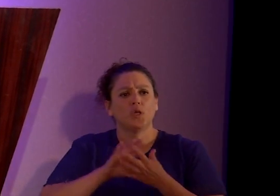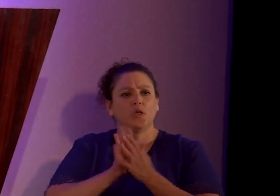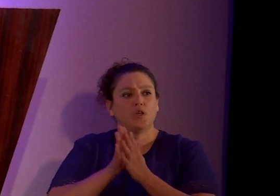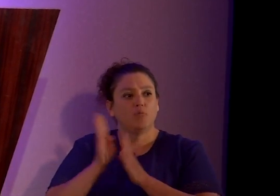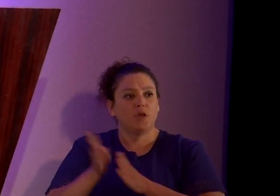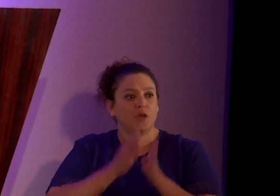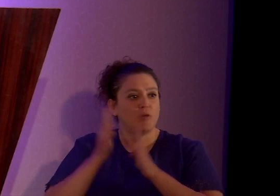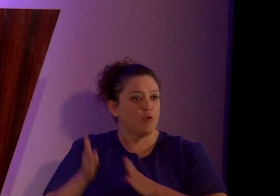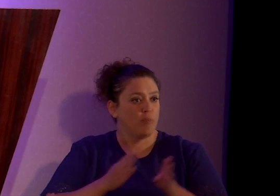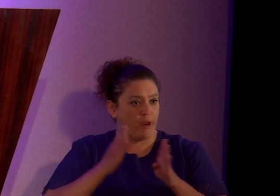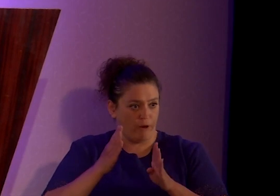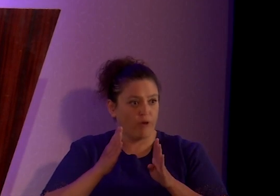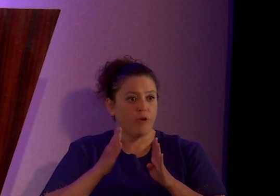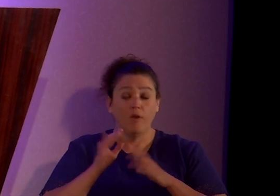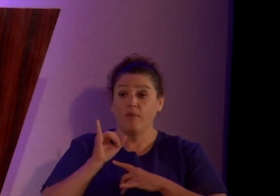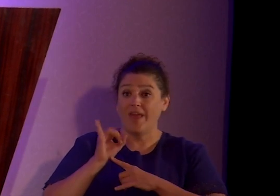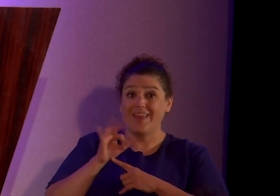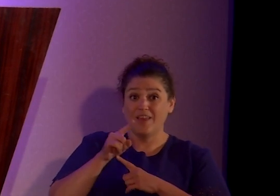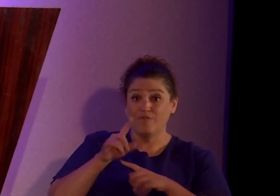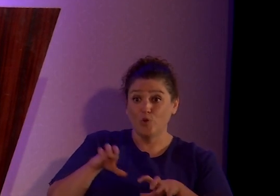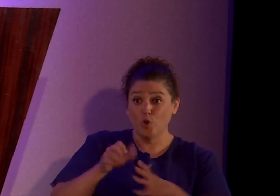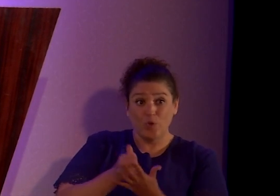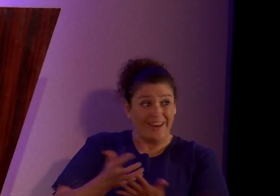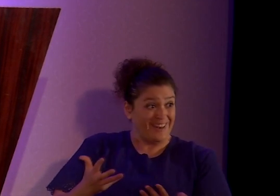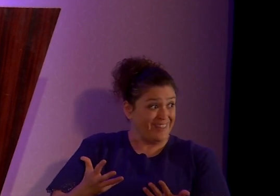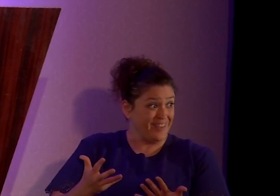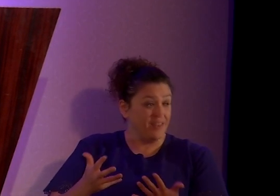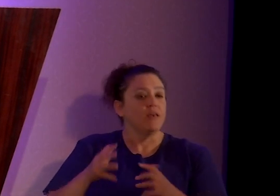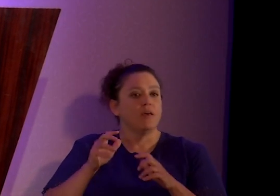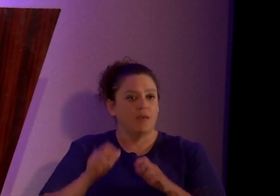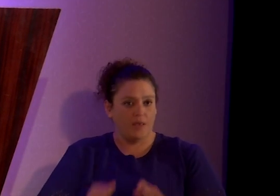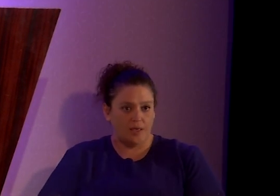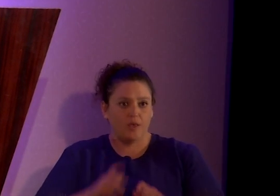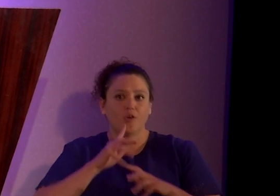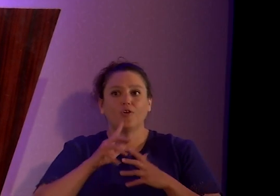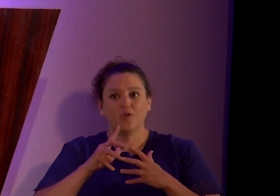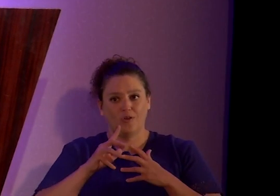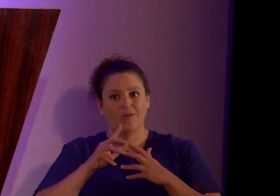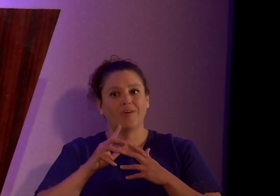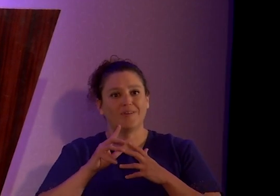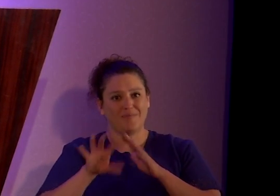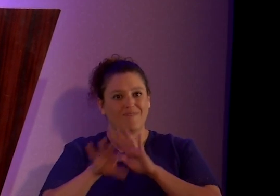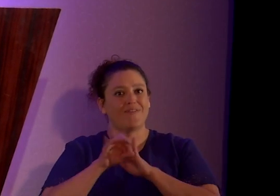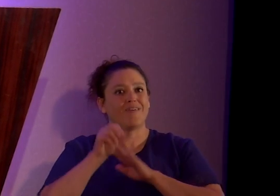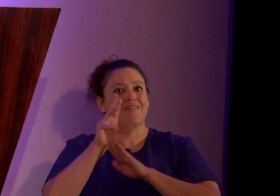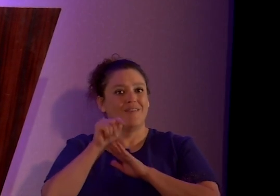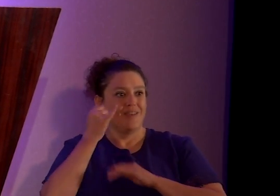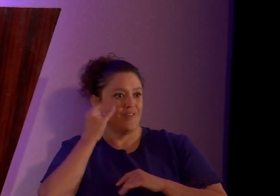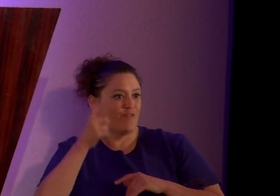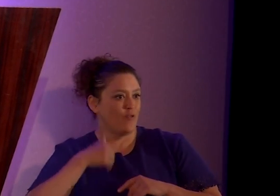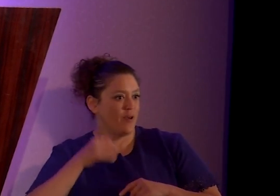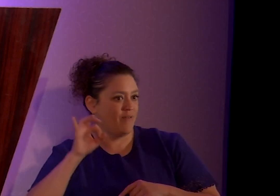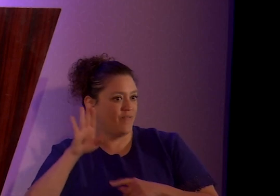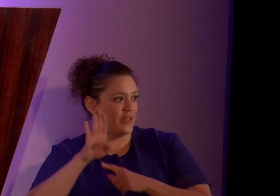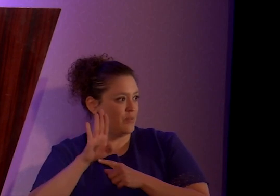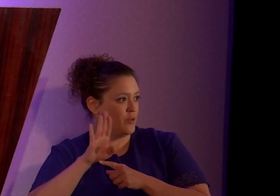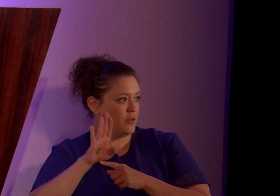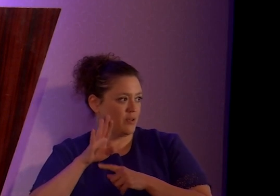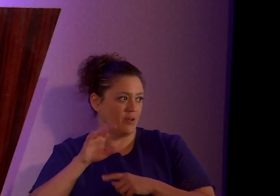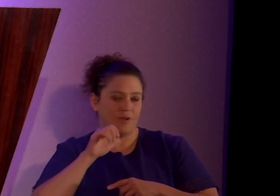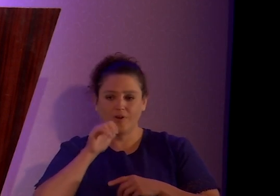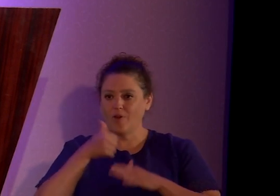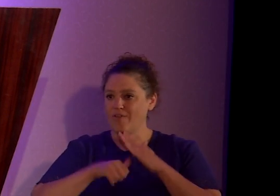that if you do anything, it could blow up in your face. So, you know, if you have a Facebook, you don't have it under your own name.